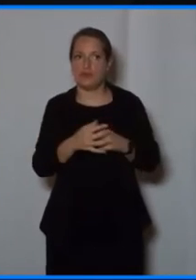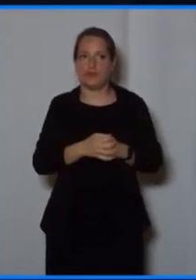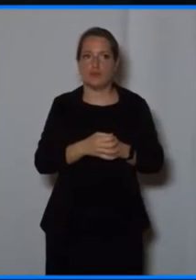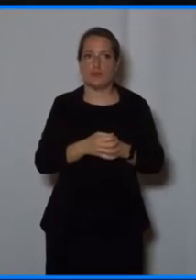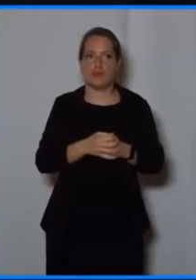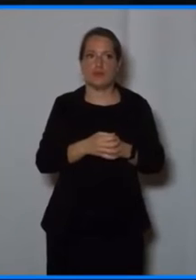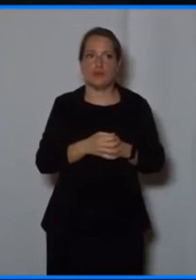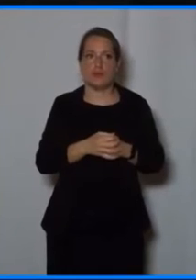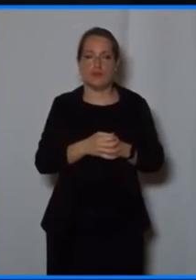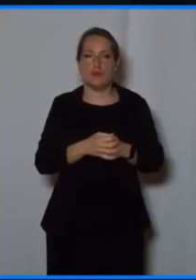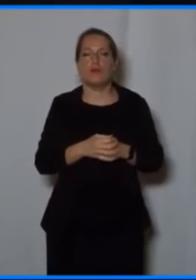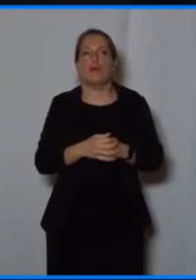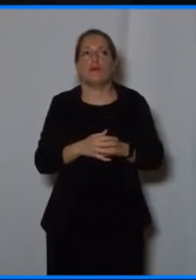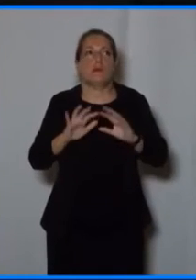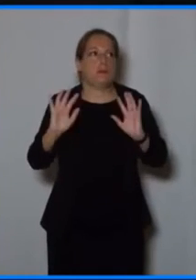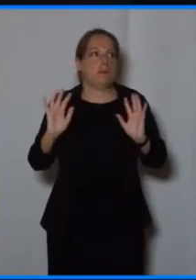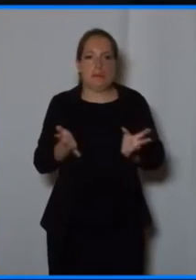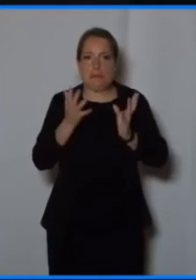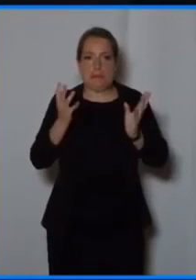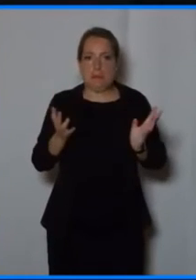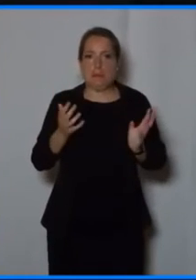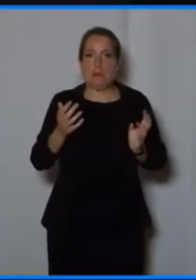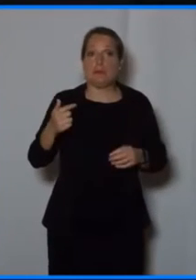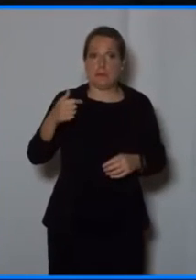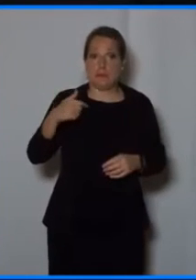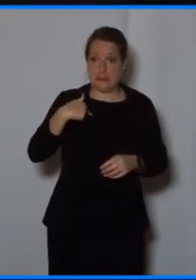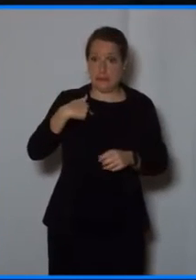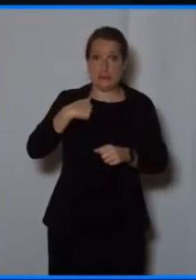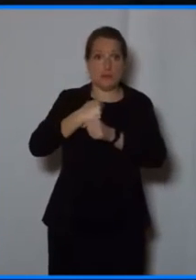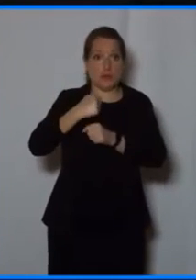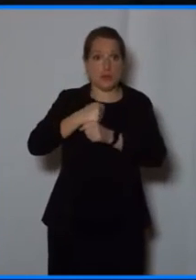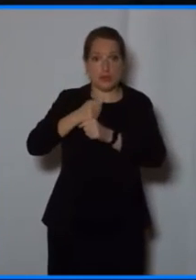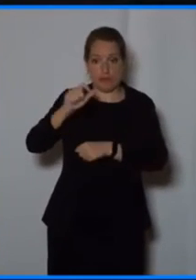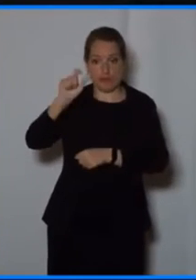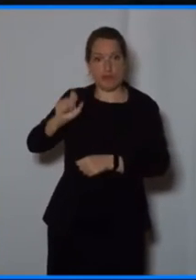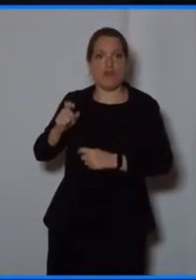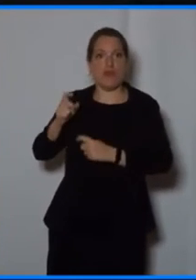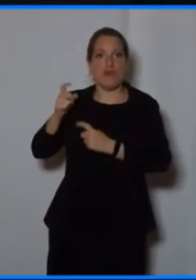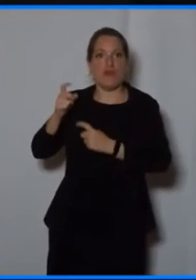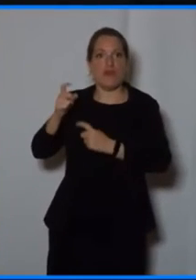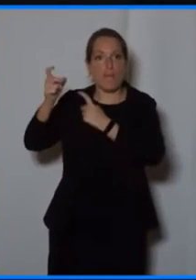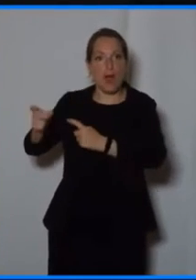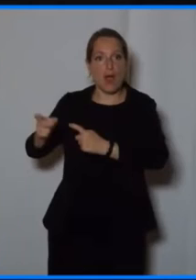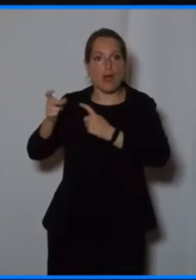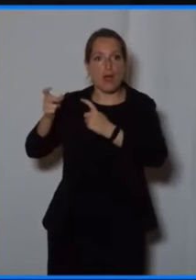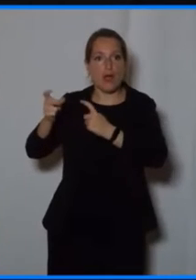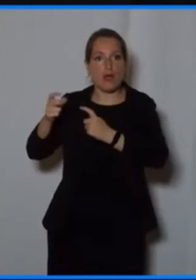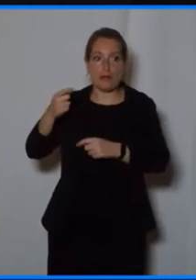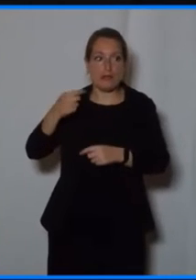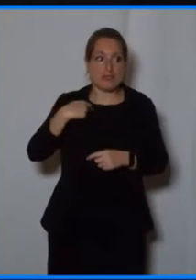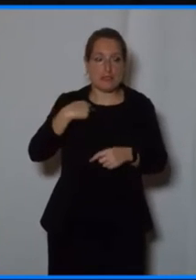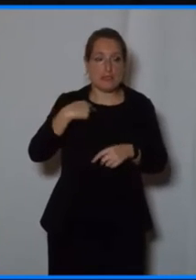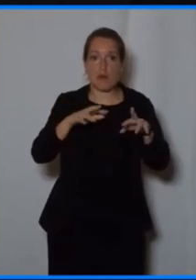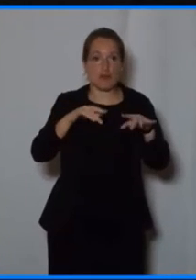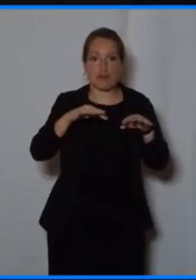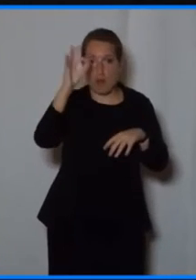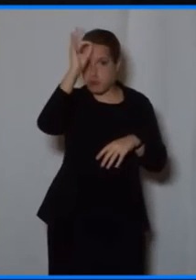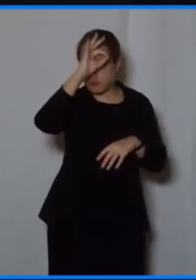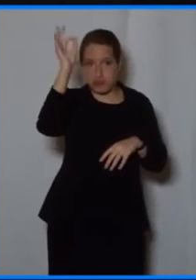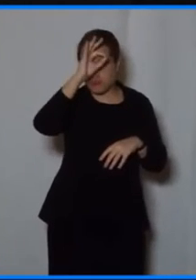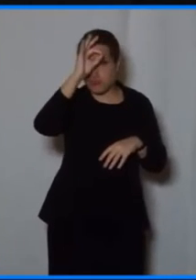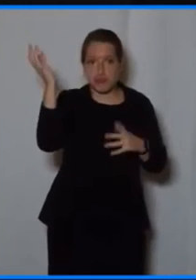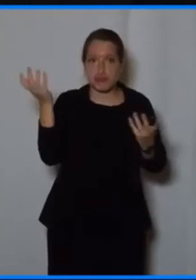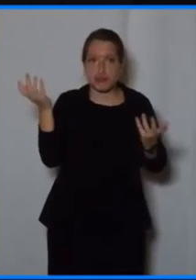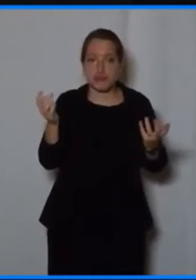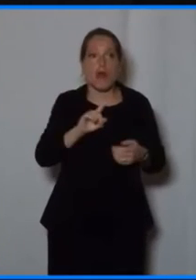farmer. I can vaguely understand that digital transformation will boost productivity in farming. But I was